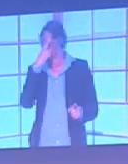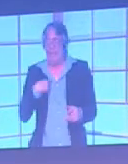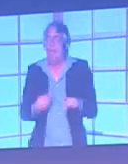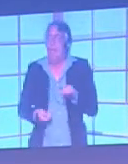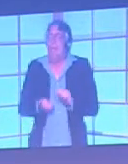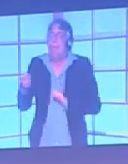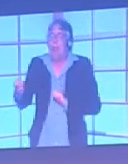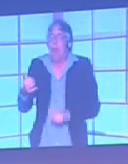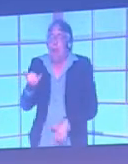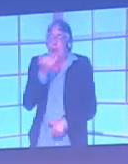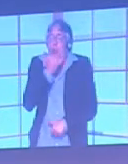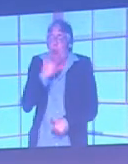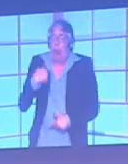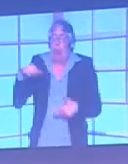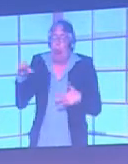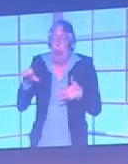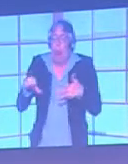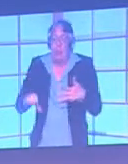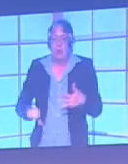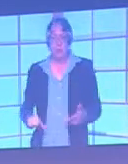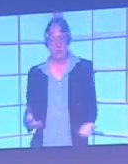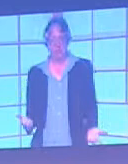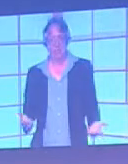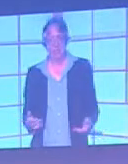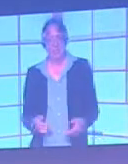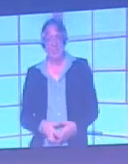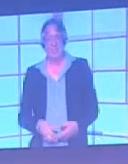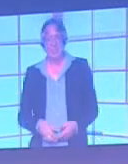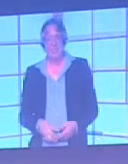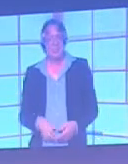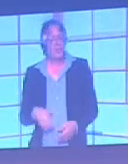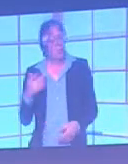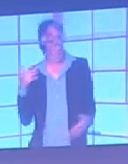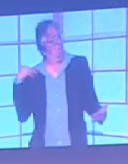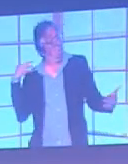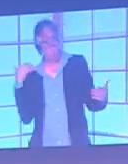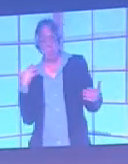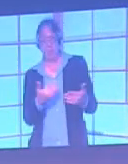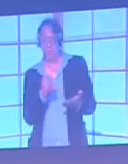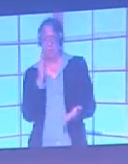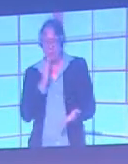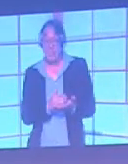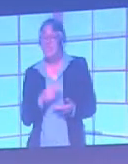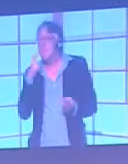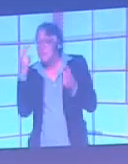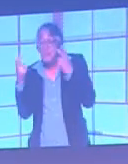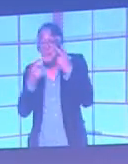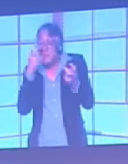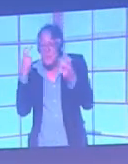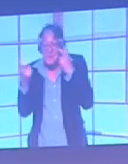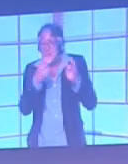is this probably the reason why he's the only player that I've managed to find so far who will admit that they're colour blind?